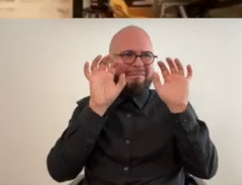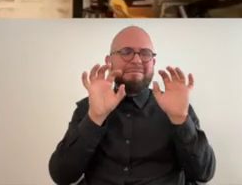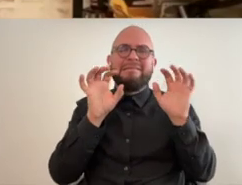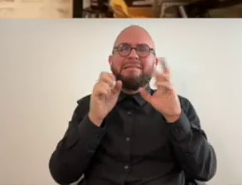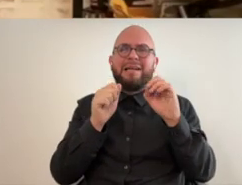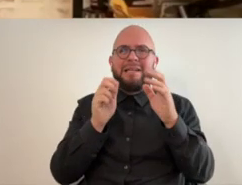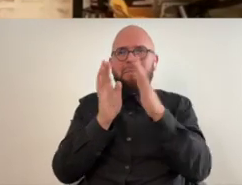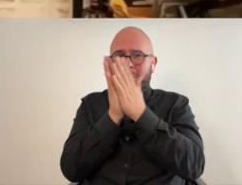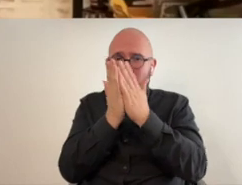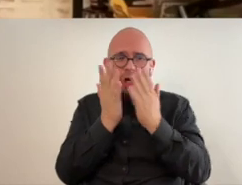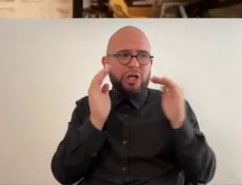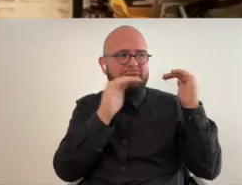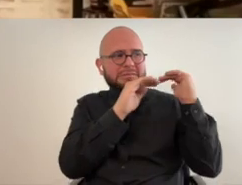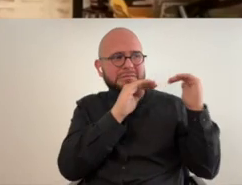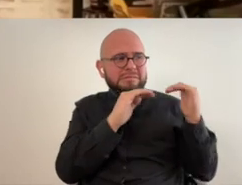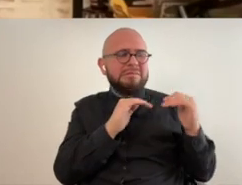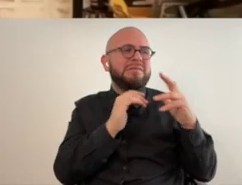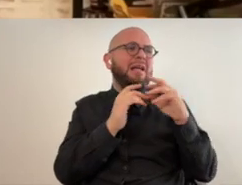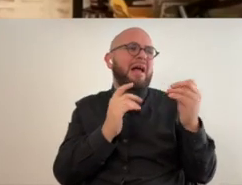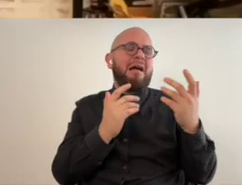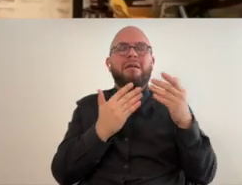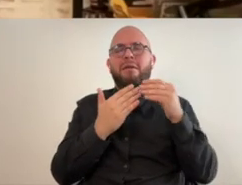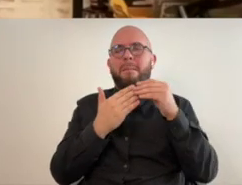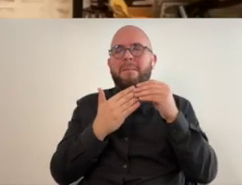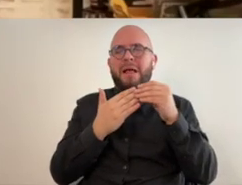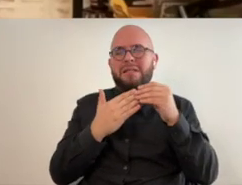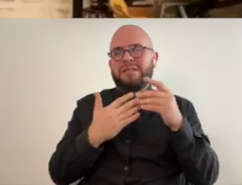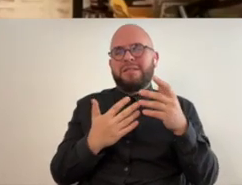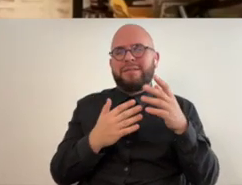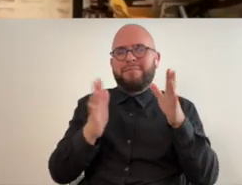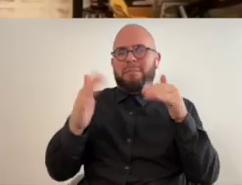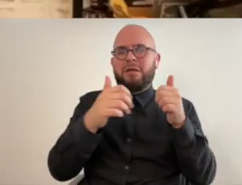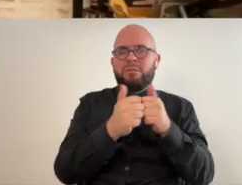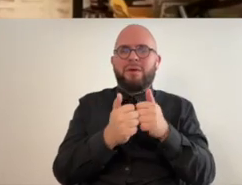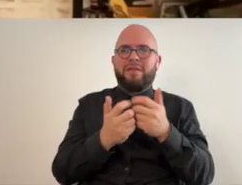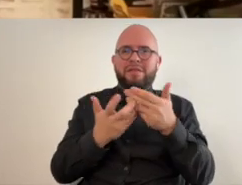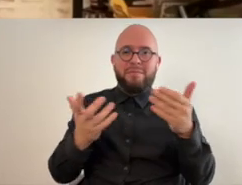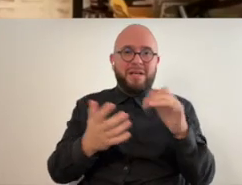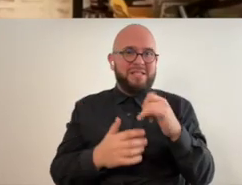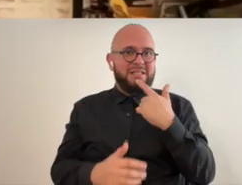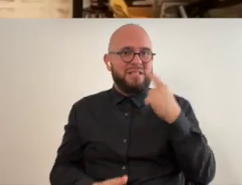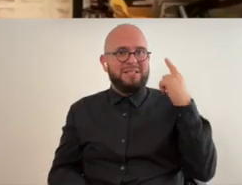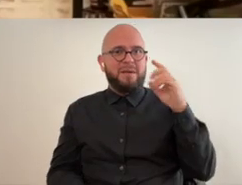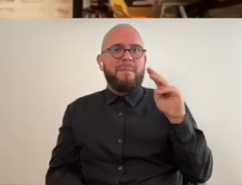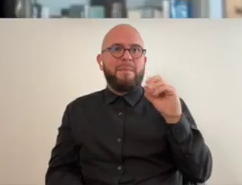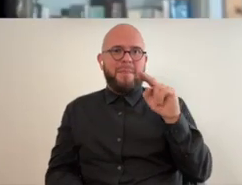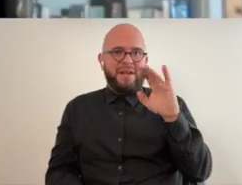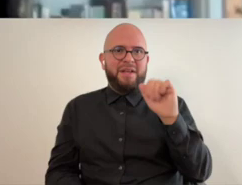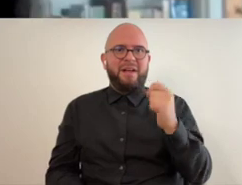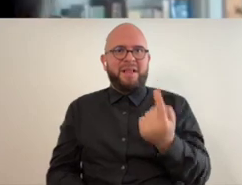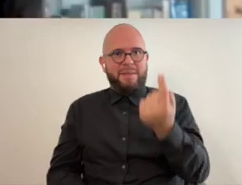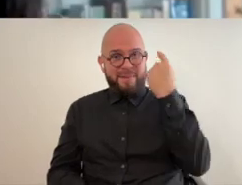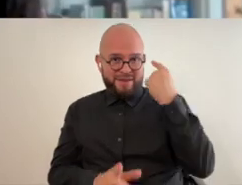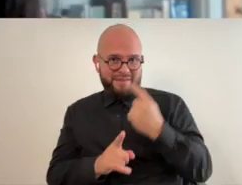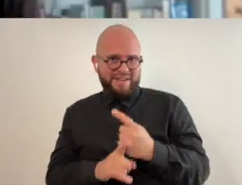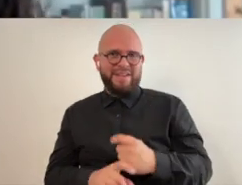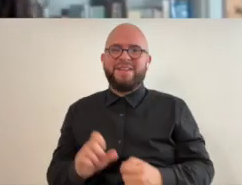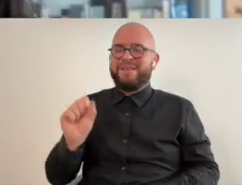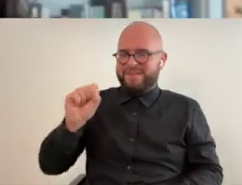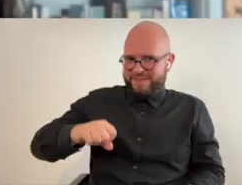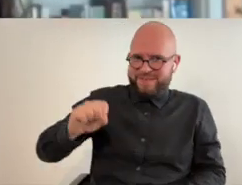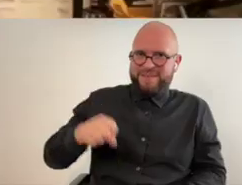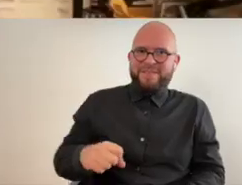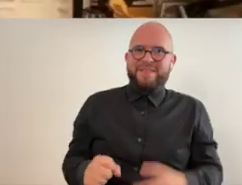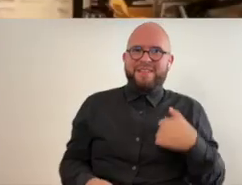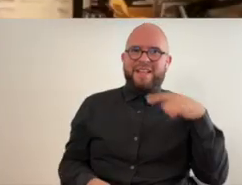lots of little doodads and a bookcase with lots of books and plastic boxes of supplies nice and it says monica in the